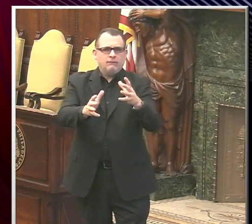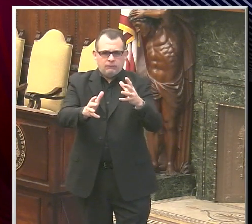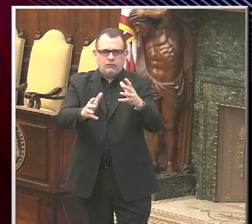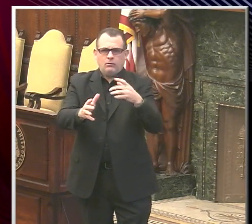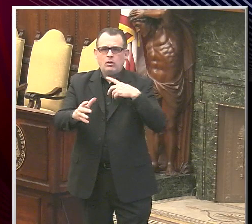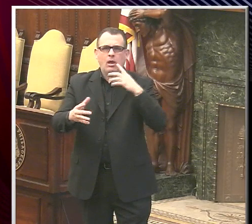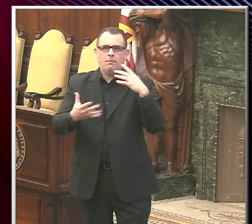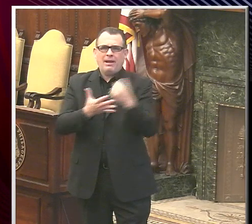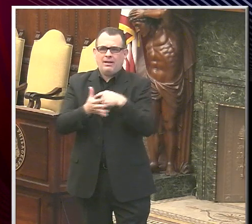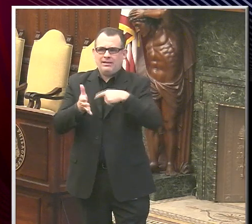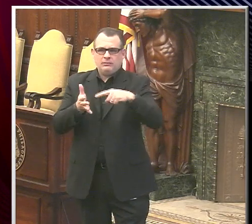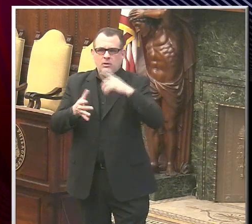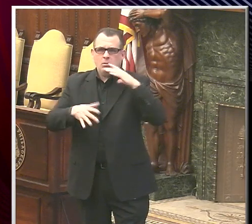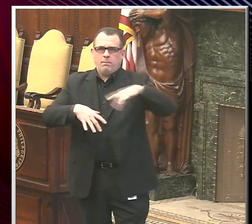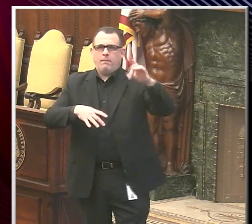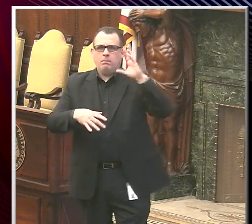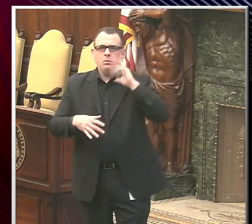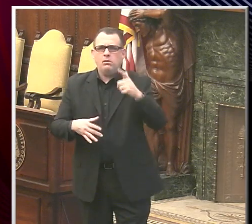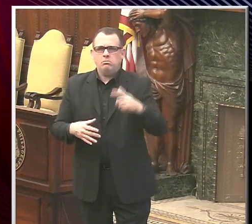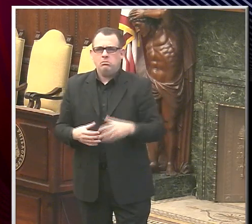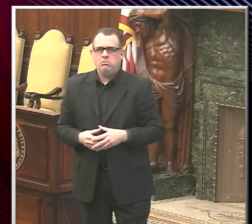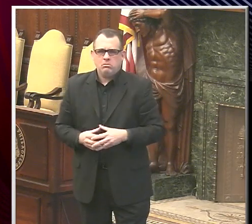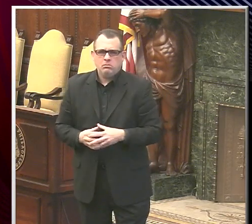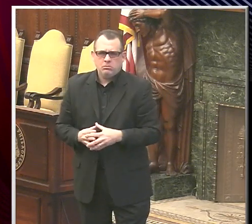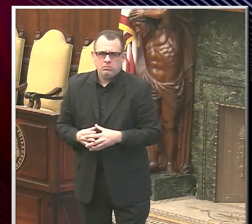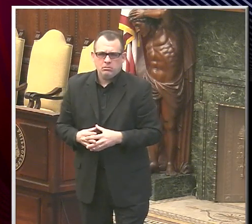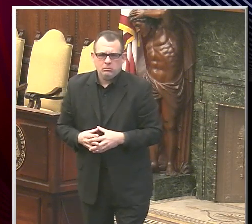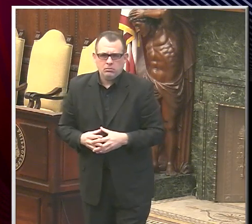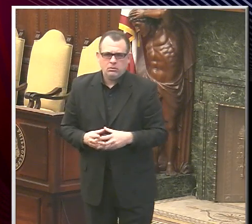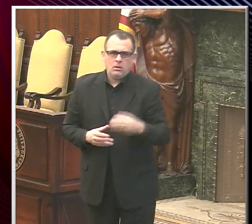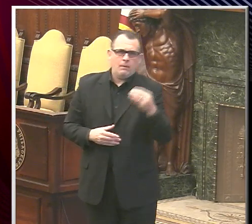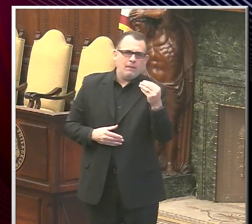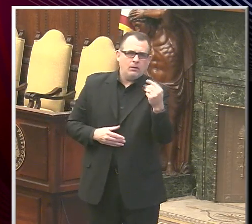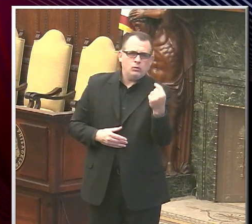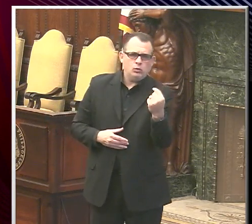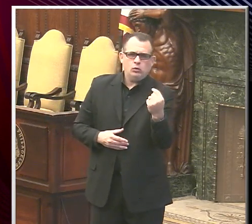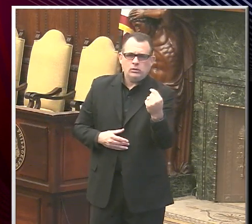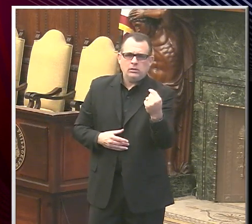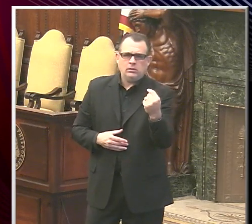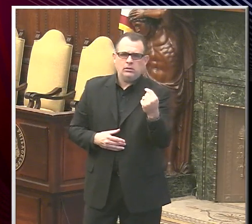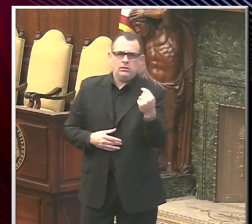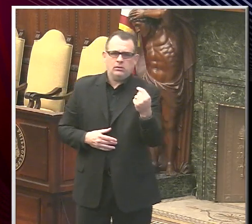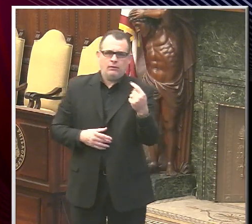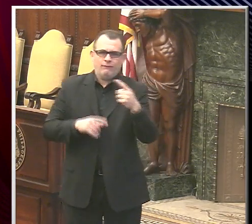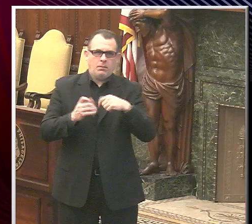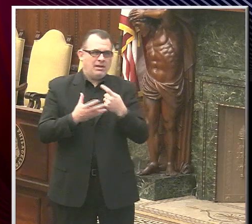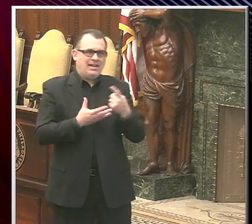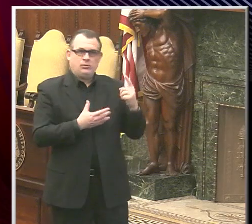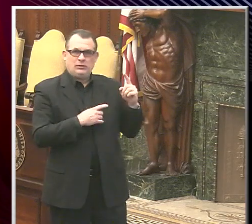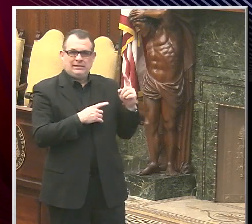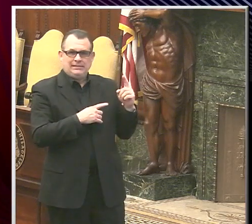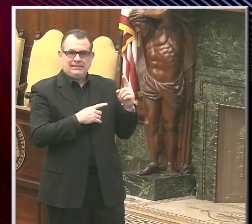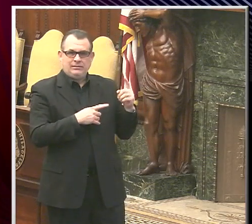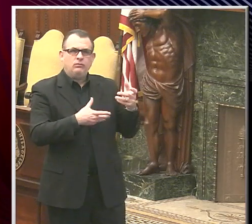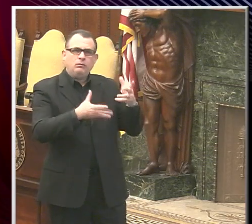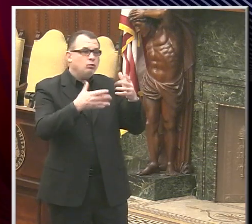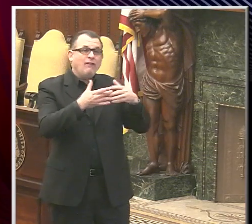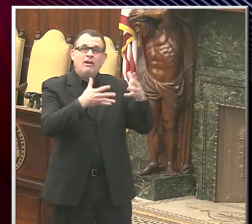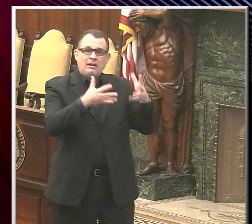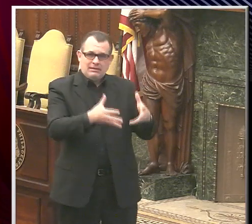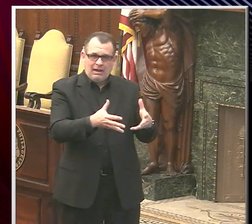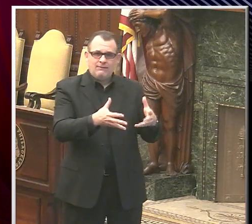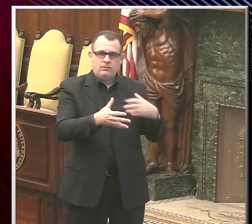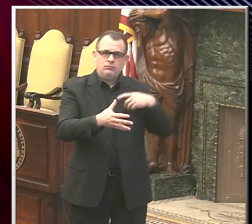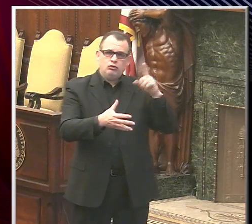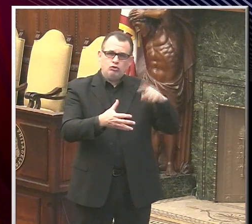week. And likely that'll happen Monday and Tuesday pickups will happen. Anything that's left over happened today going until tomorrow